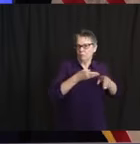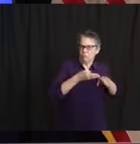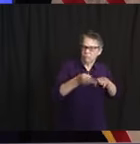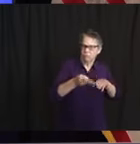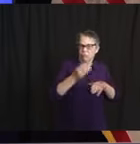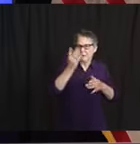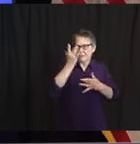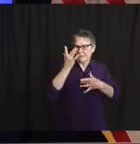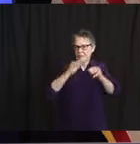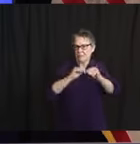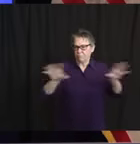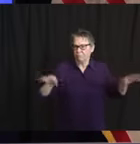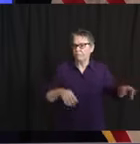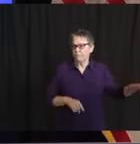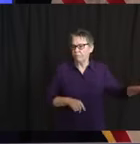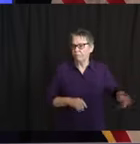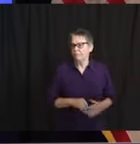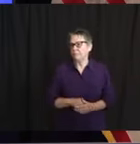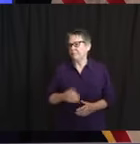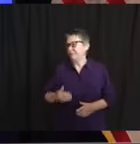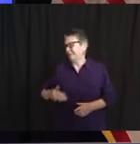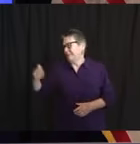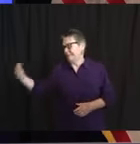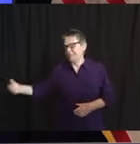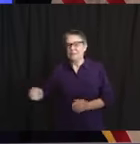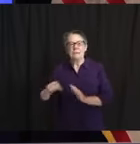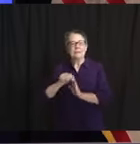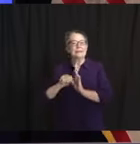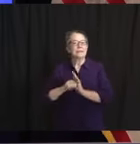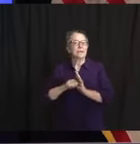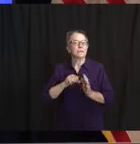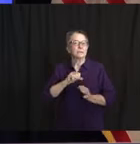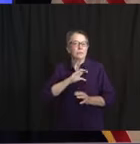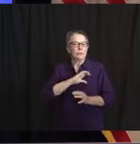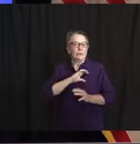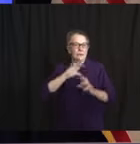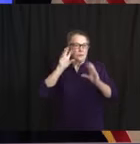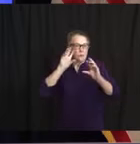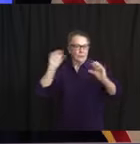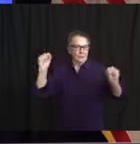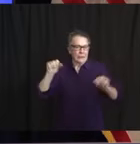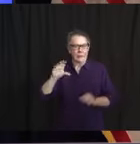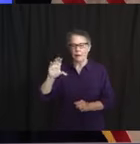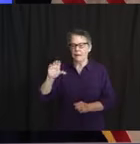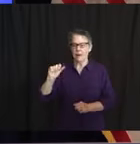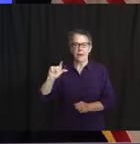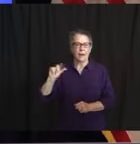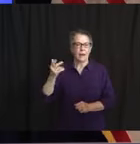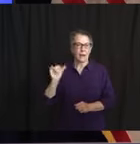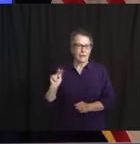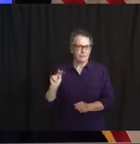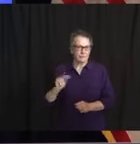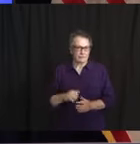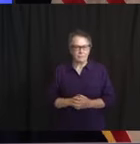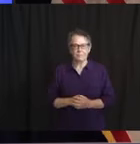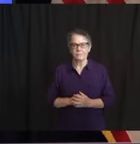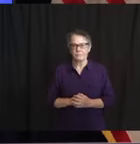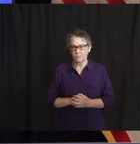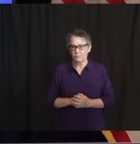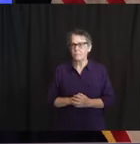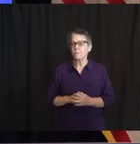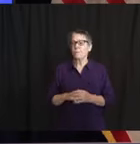needs no introduction, the Superintendent of the State Police, Colonel Pat Callahan. Pat. Jared Maples, Director of the Office of Homeland Security and